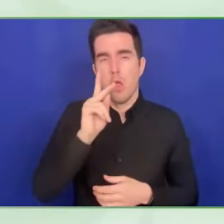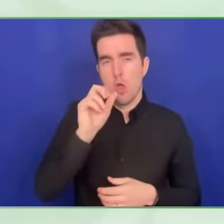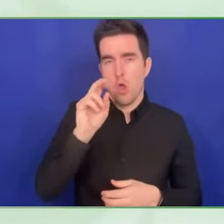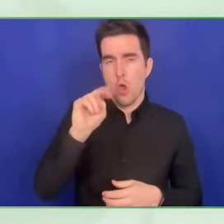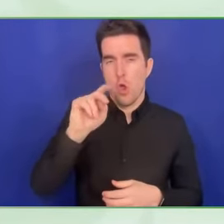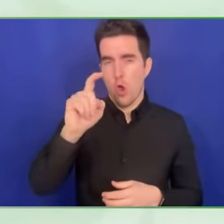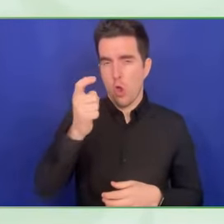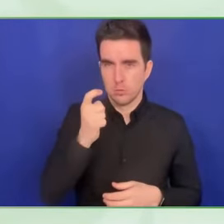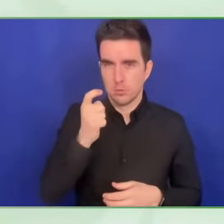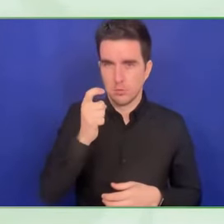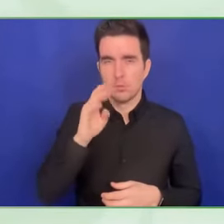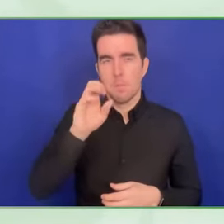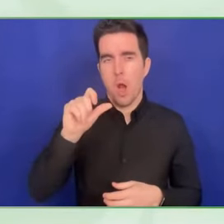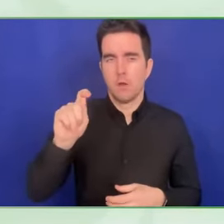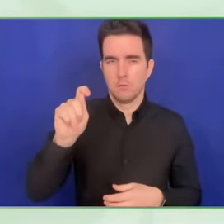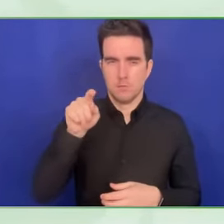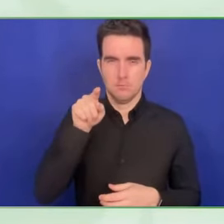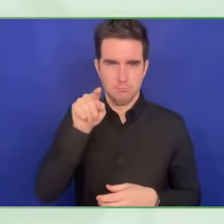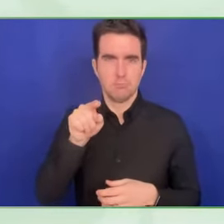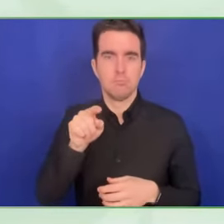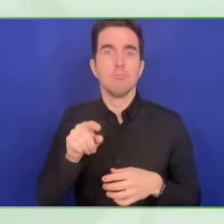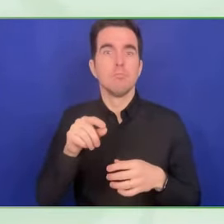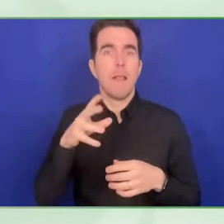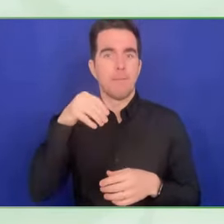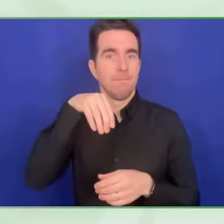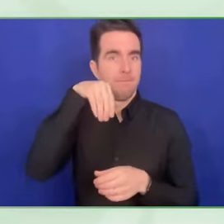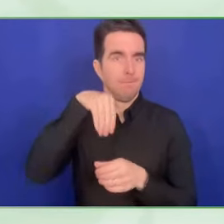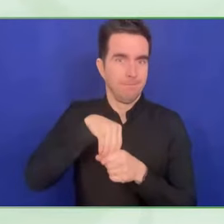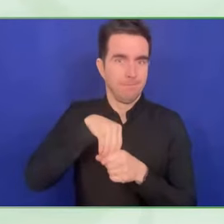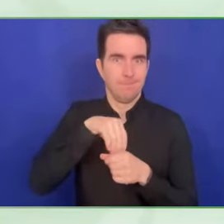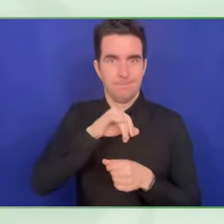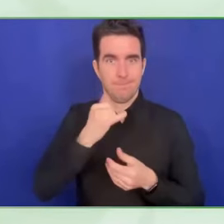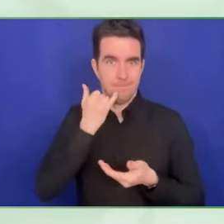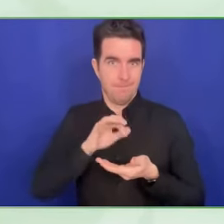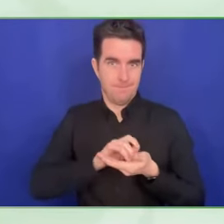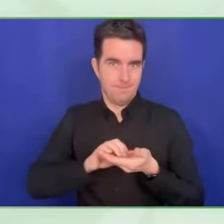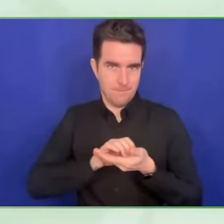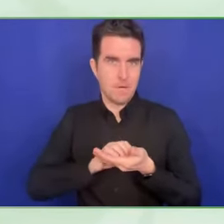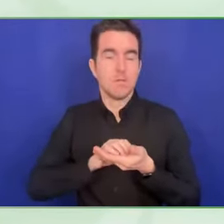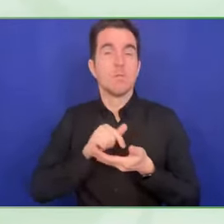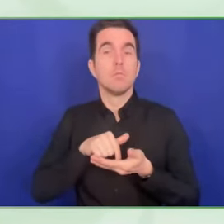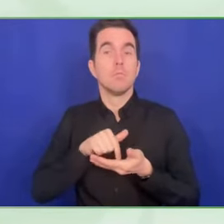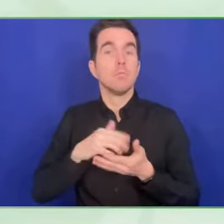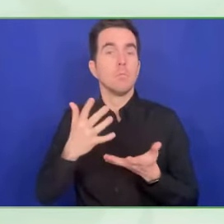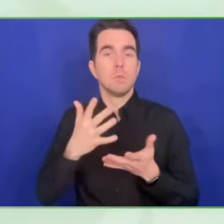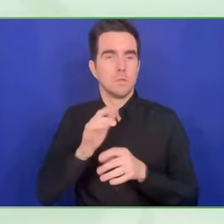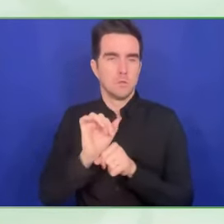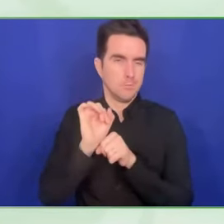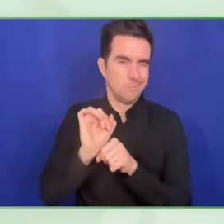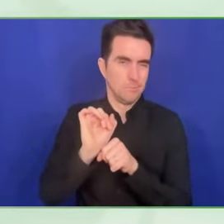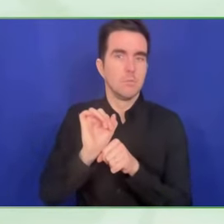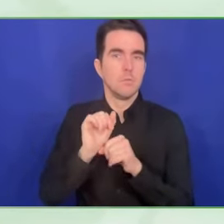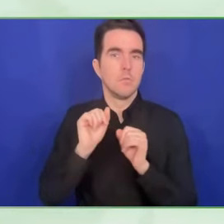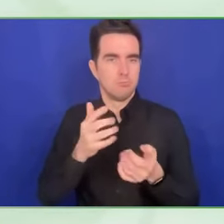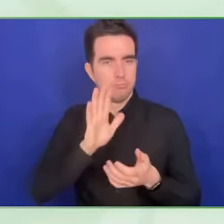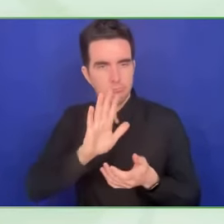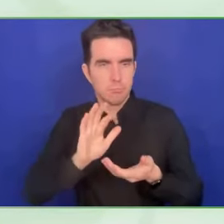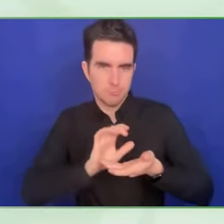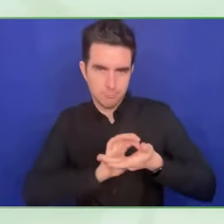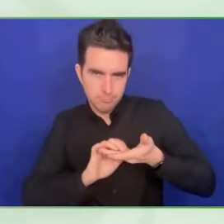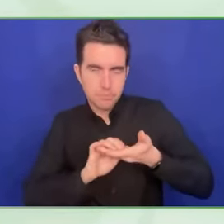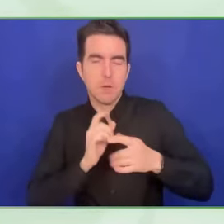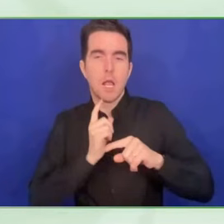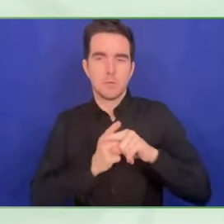the Note platform. It protects all the phone, not just a memory or the data